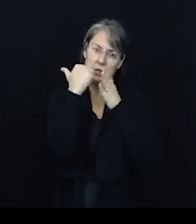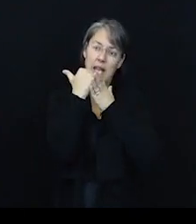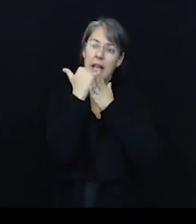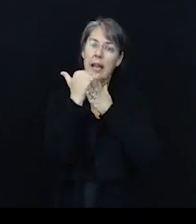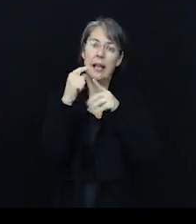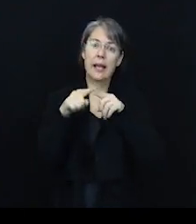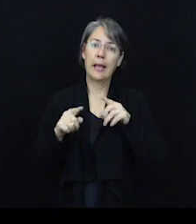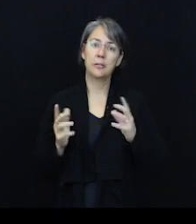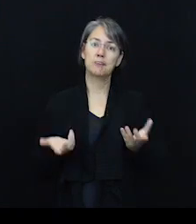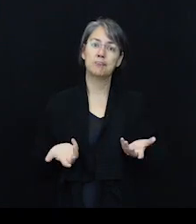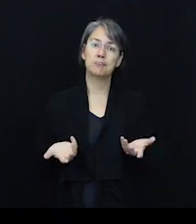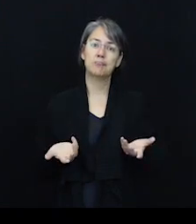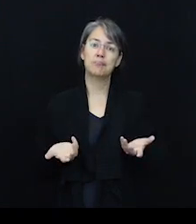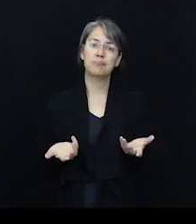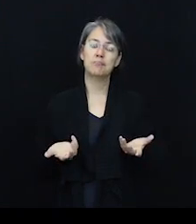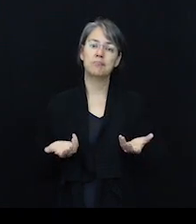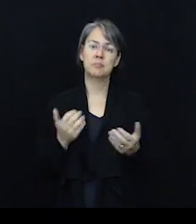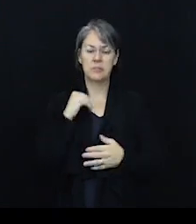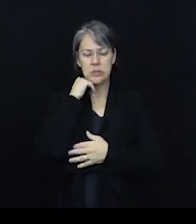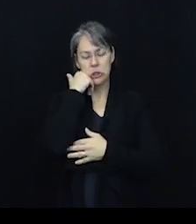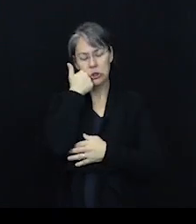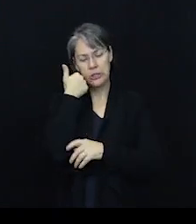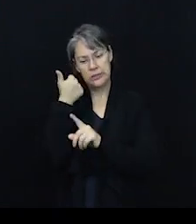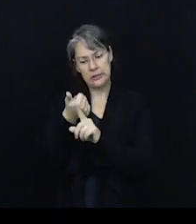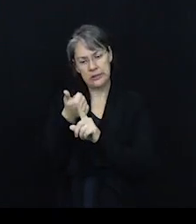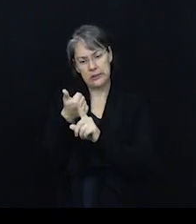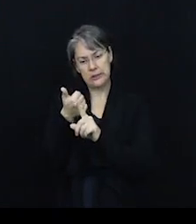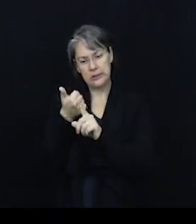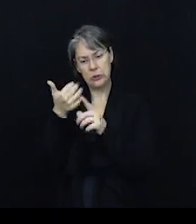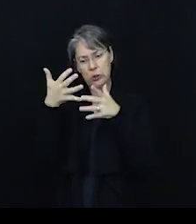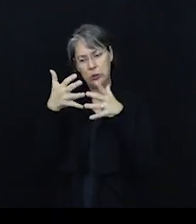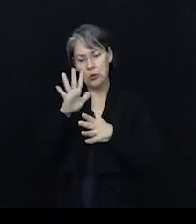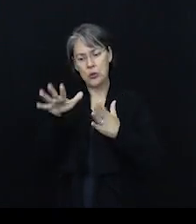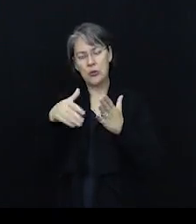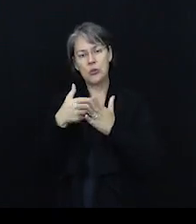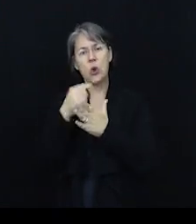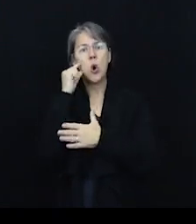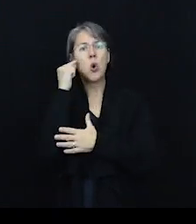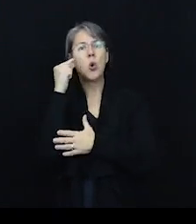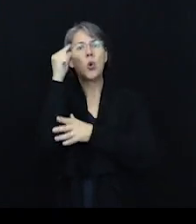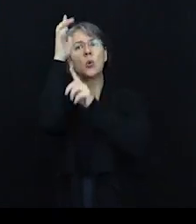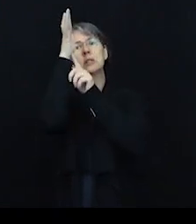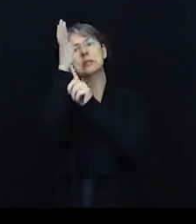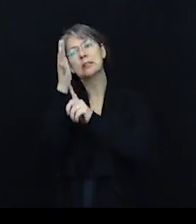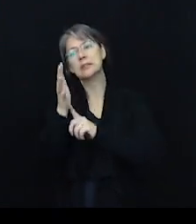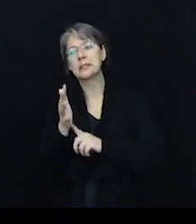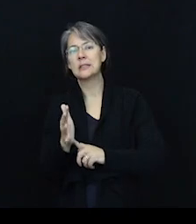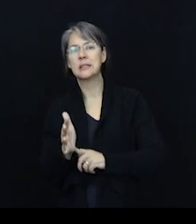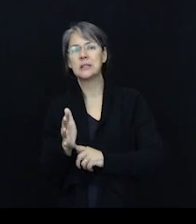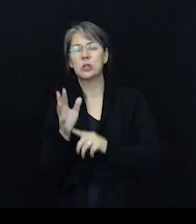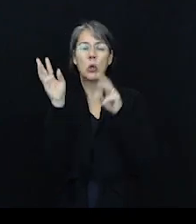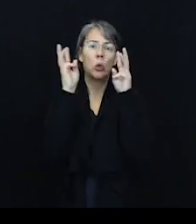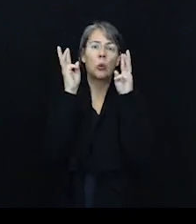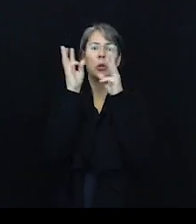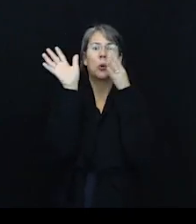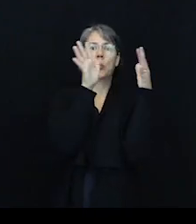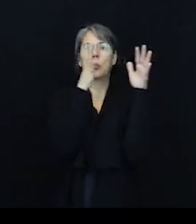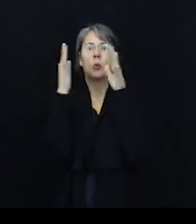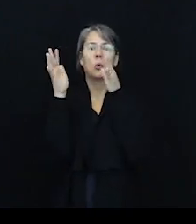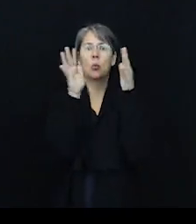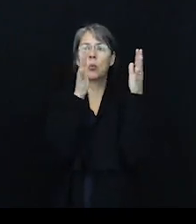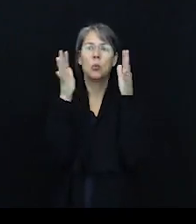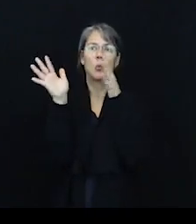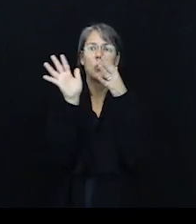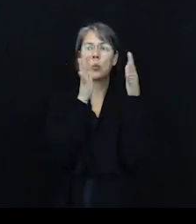no one to help, ashamed of itself, losing all its golden bangles. As winter blows,